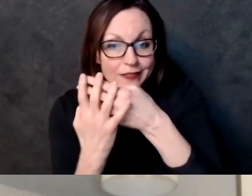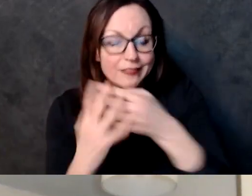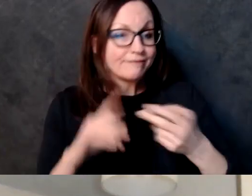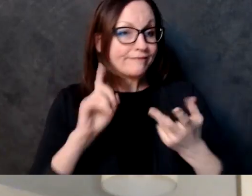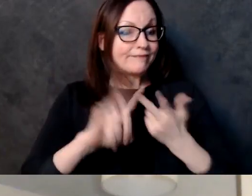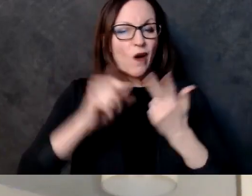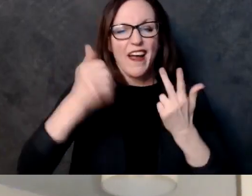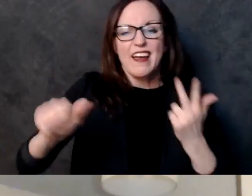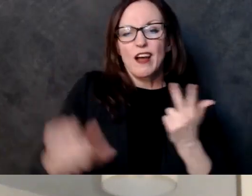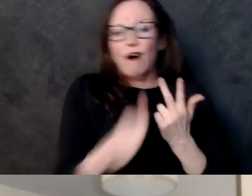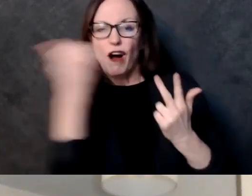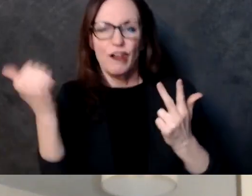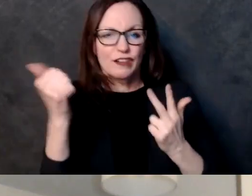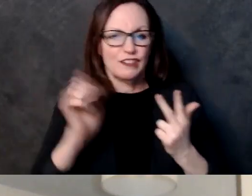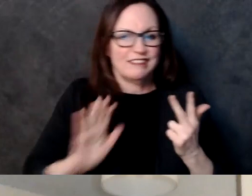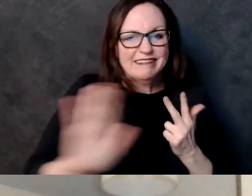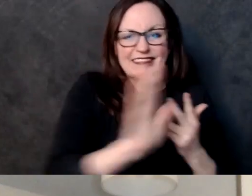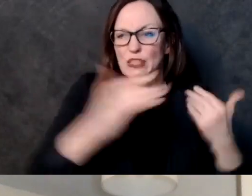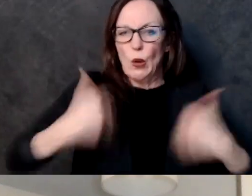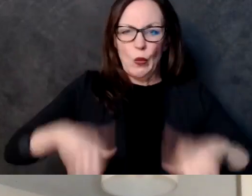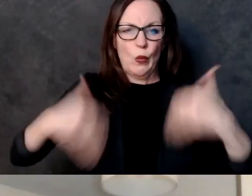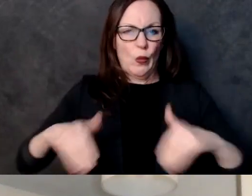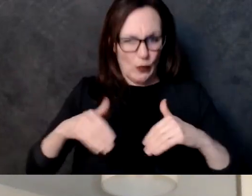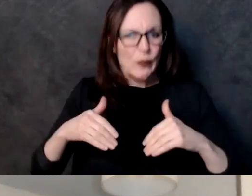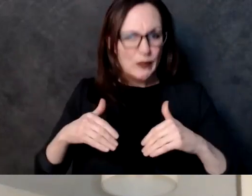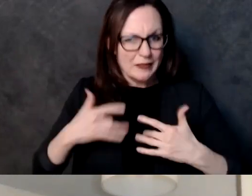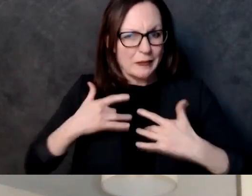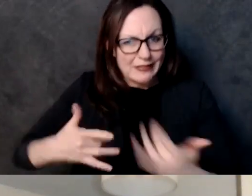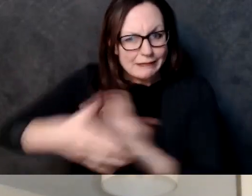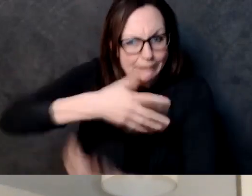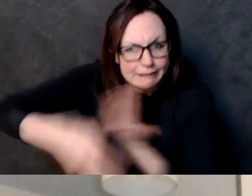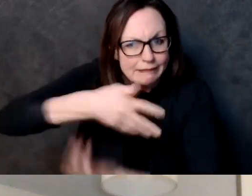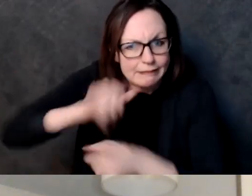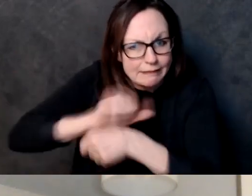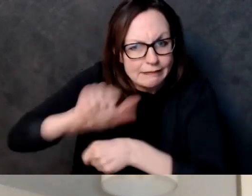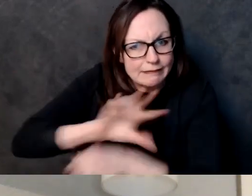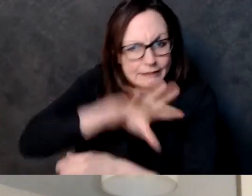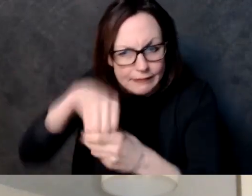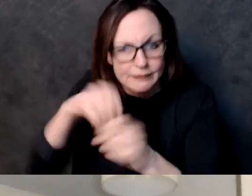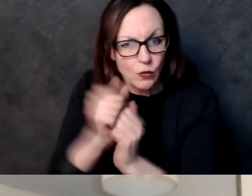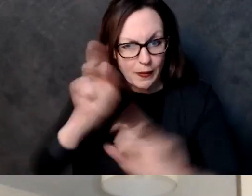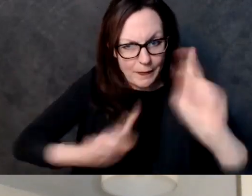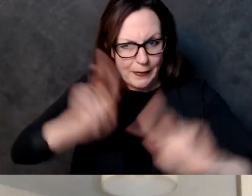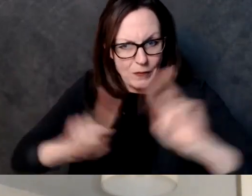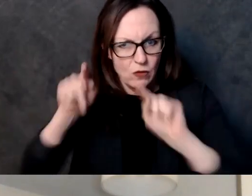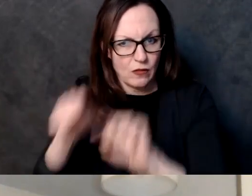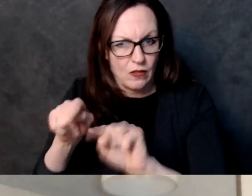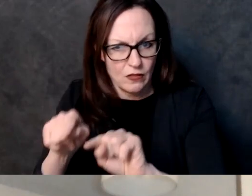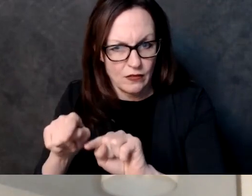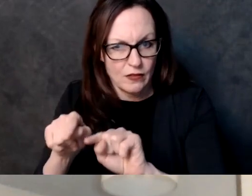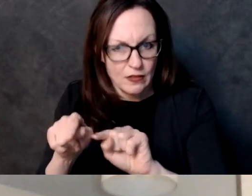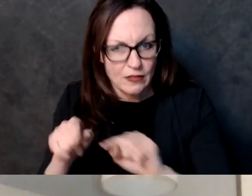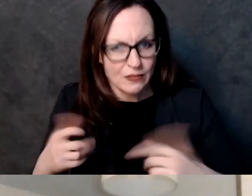vaccinated at the discretion of the vaccination provider uh sometimes it's to prevent spoiling of an open batch after they open it each of these